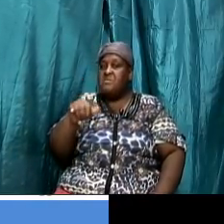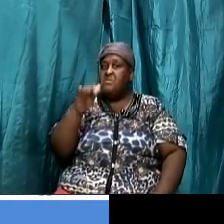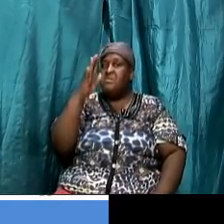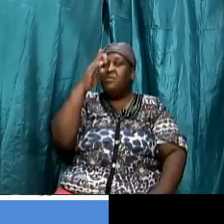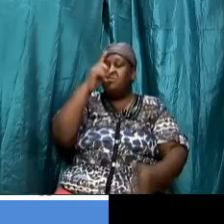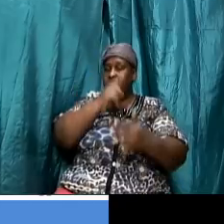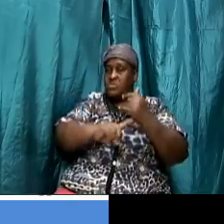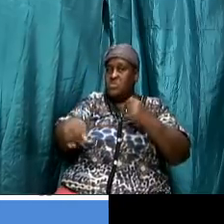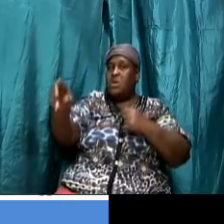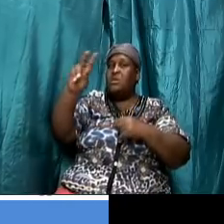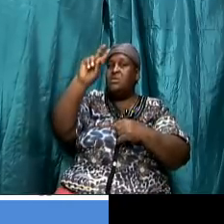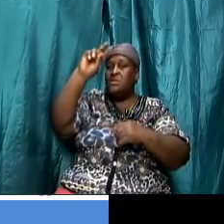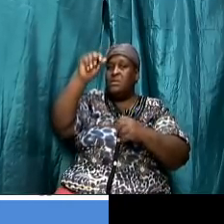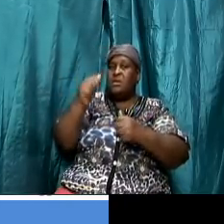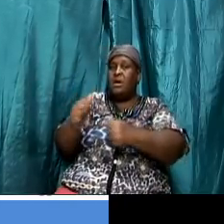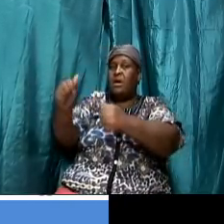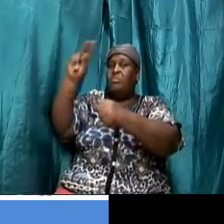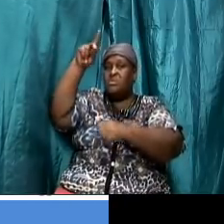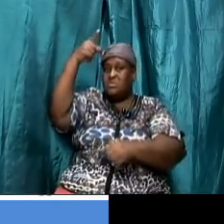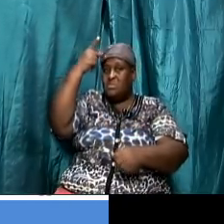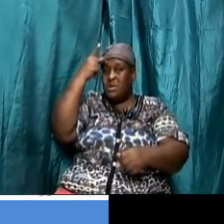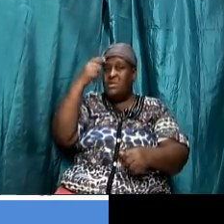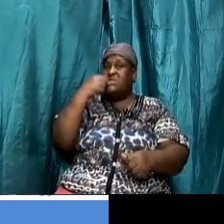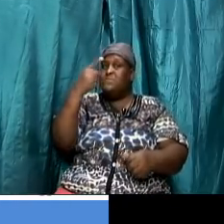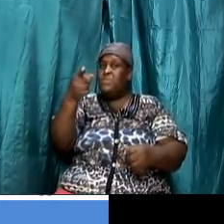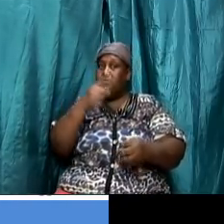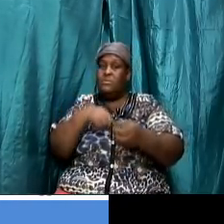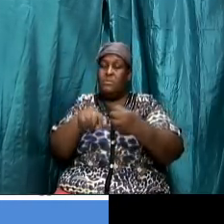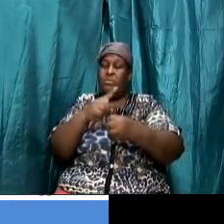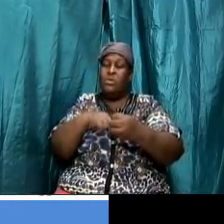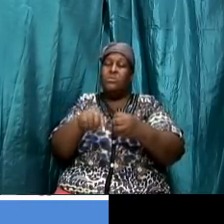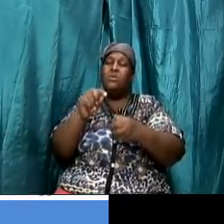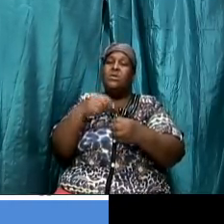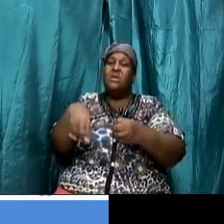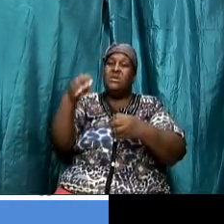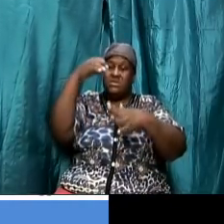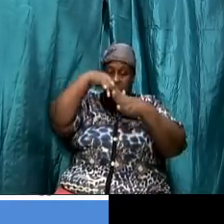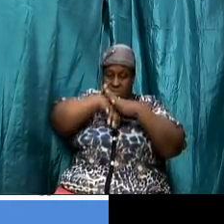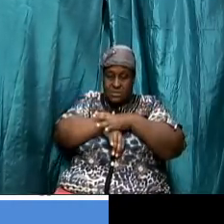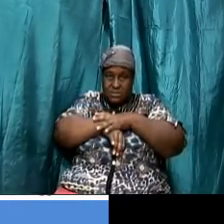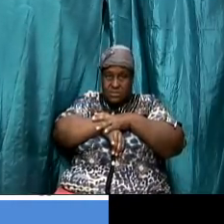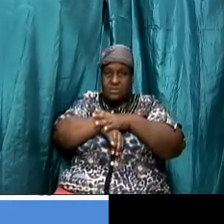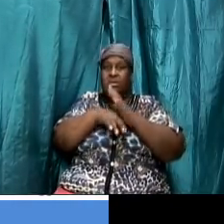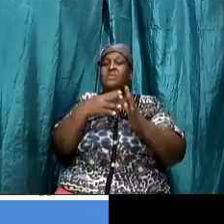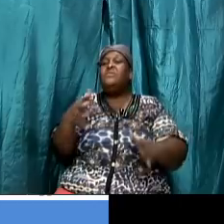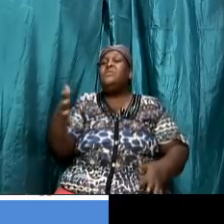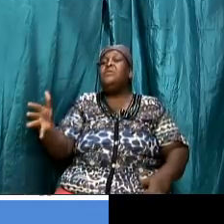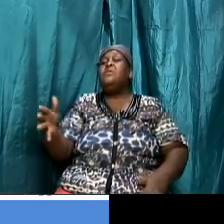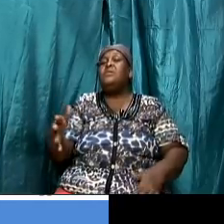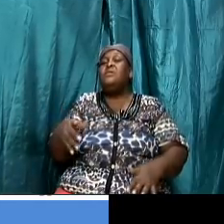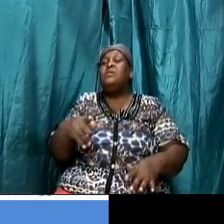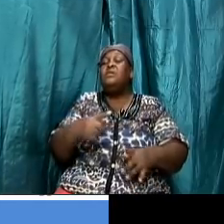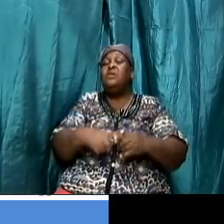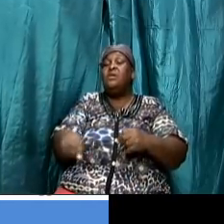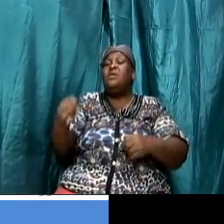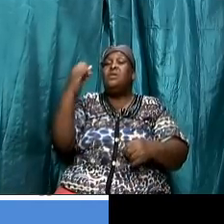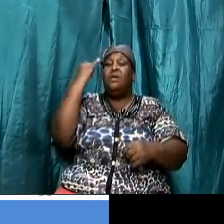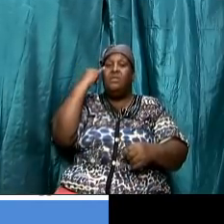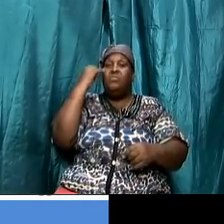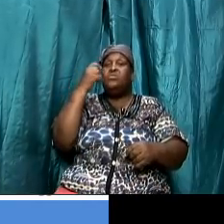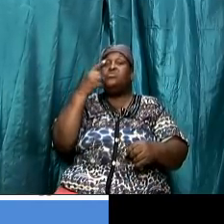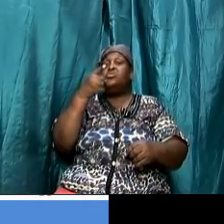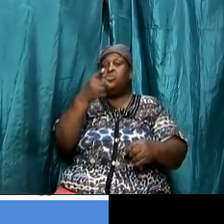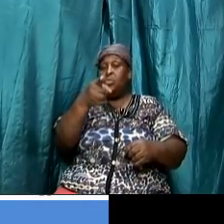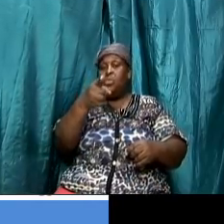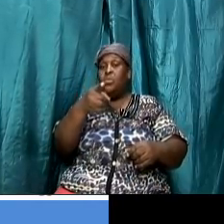eternal thing as a matter of fact if it was up to you then when